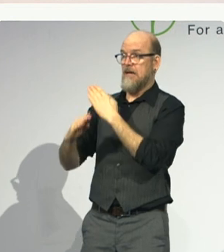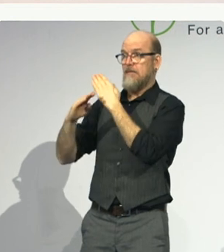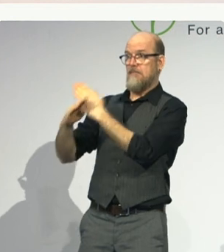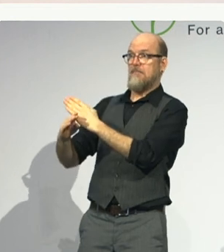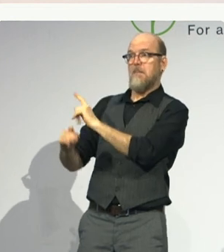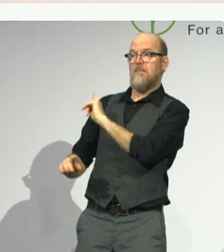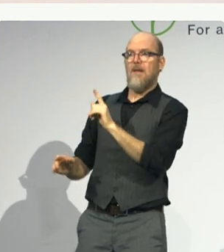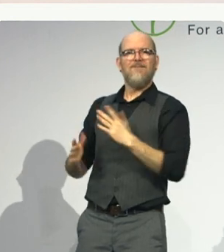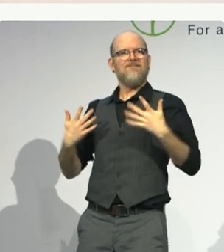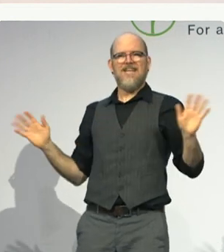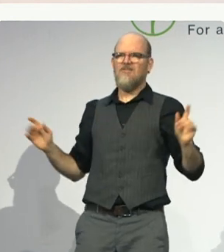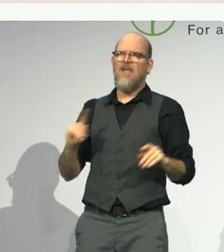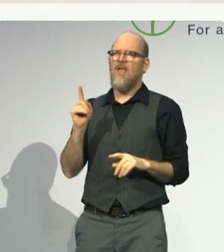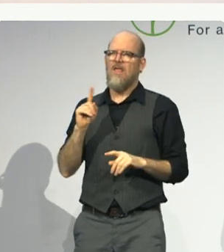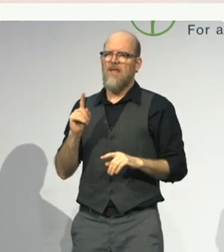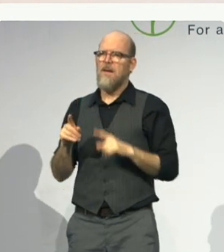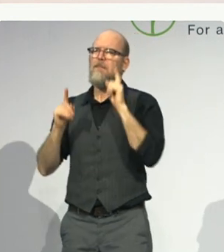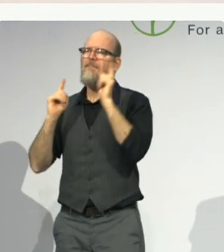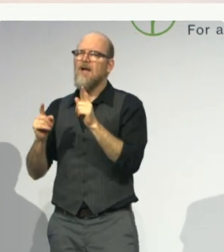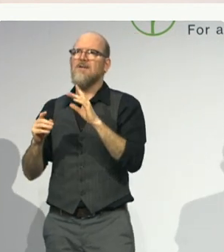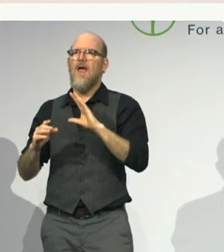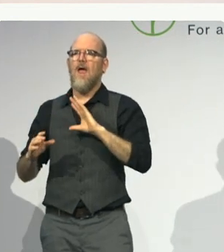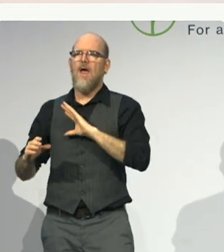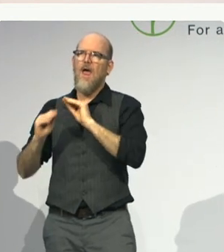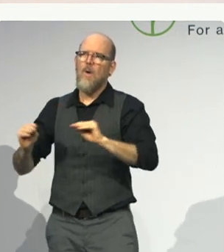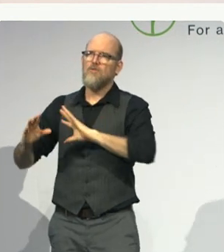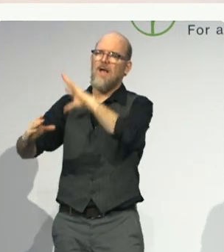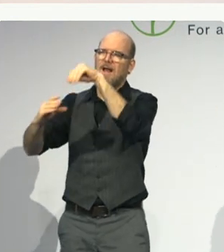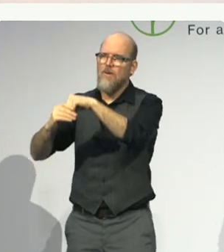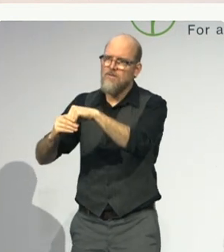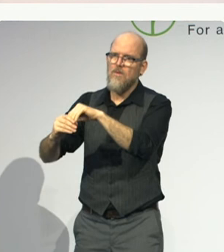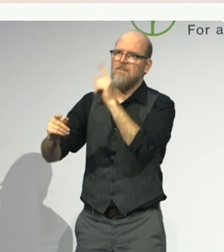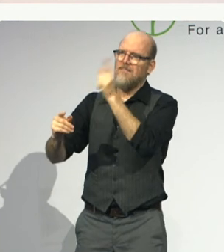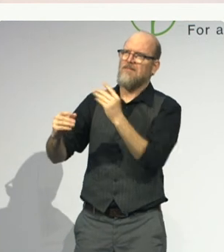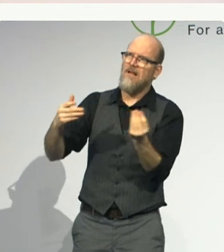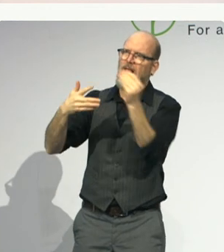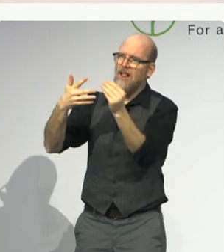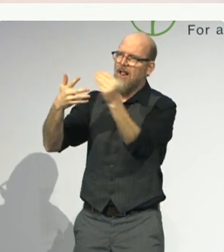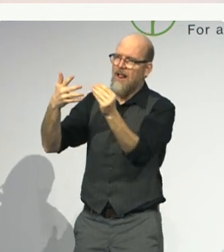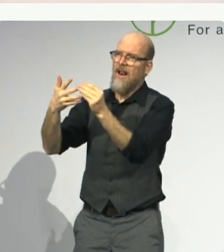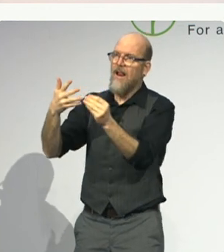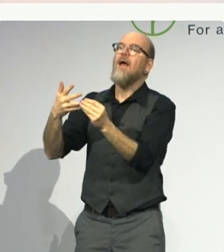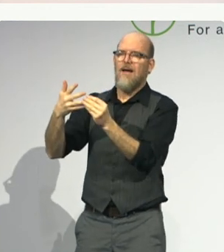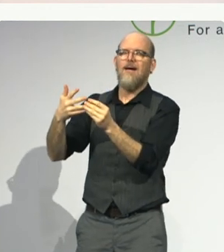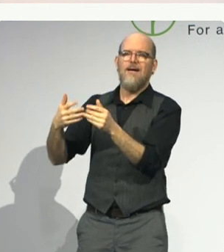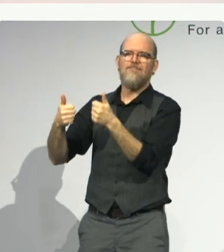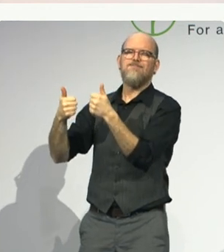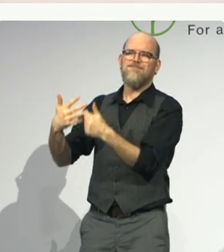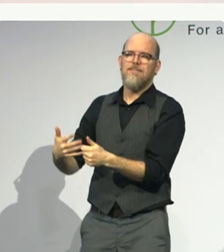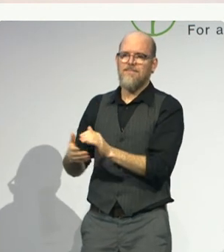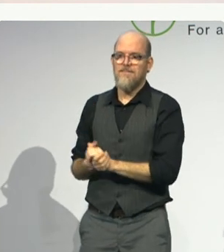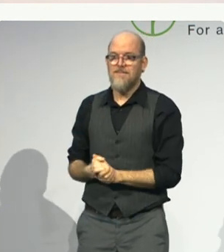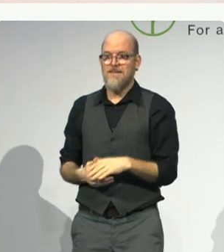makes. One of the things that our center does is it looks at when countries change a law,